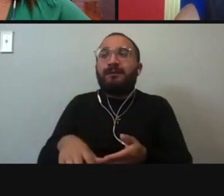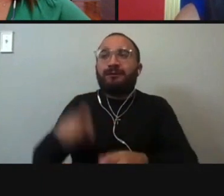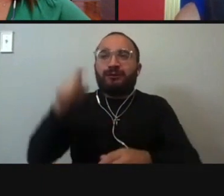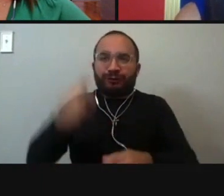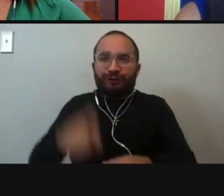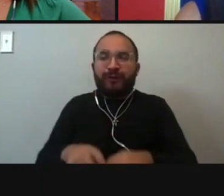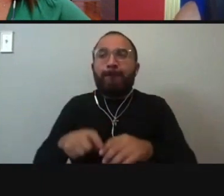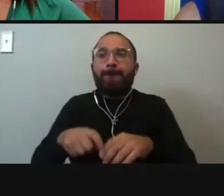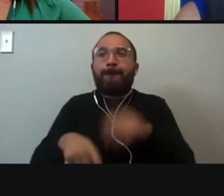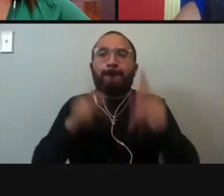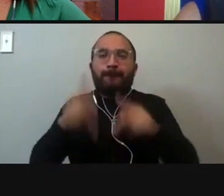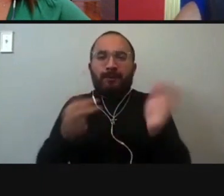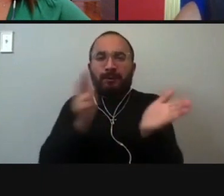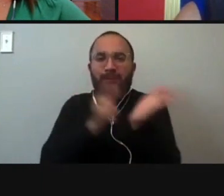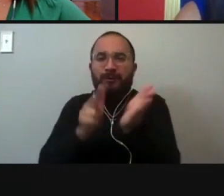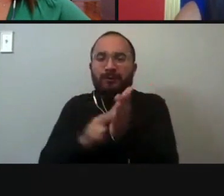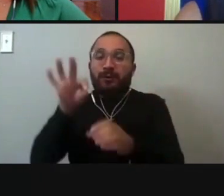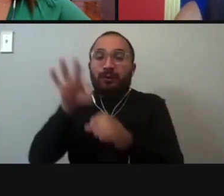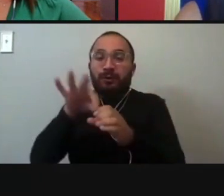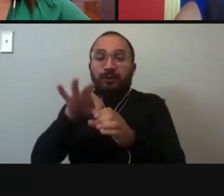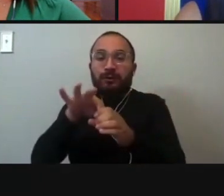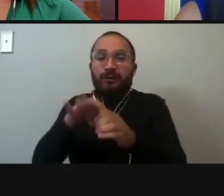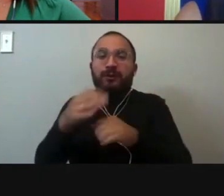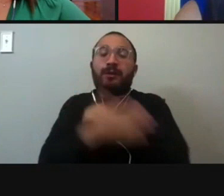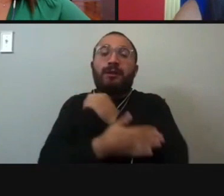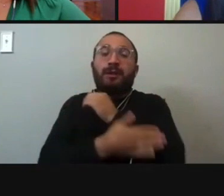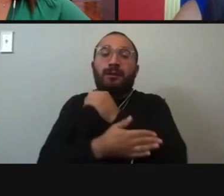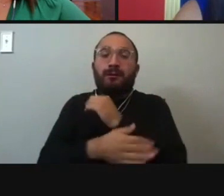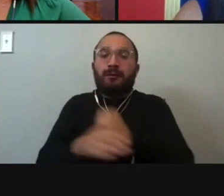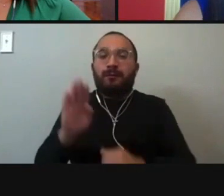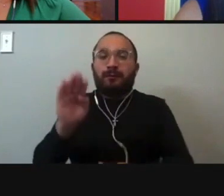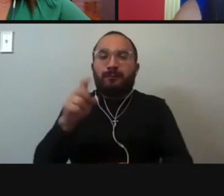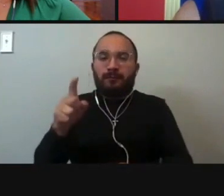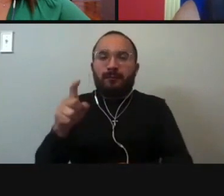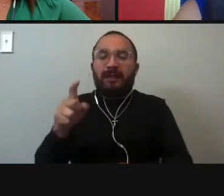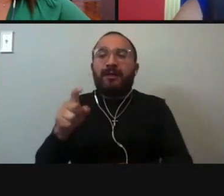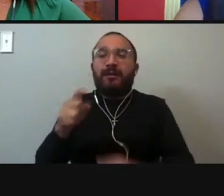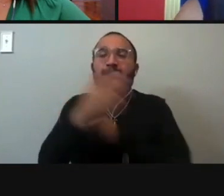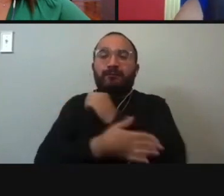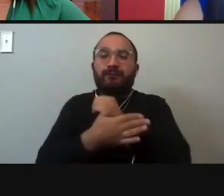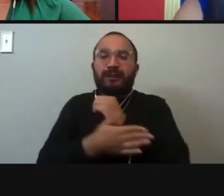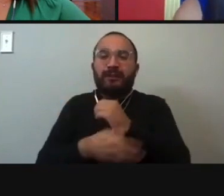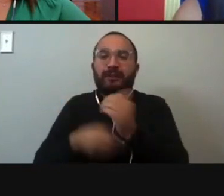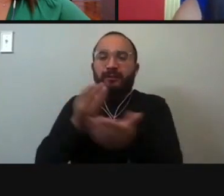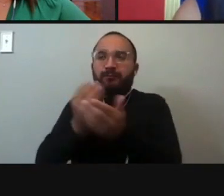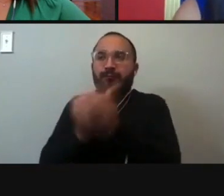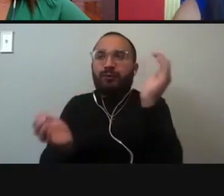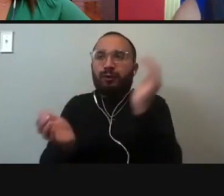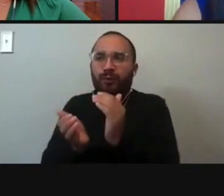within their, their county. Bear County was given significantly less. If you are elected to the commissioner's court,